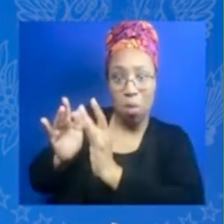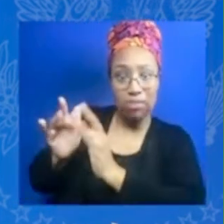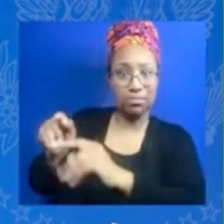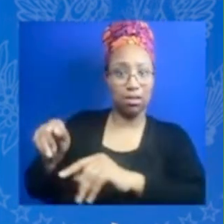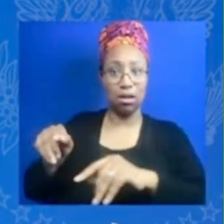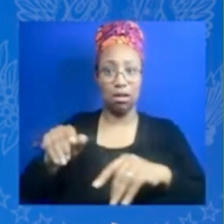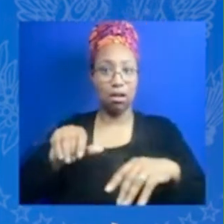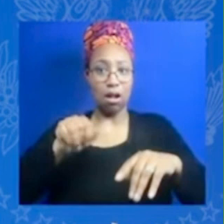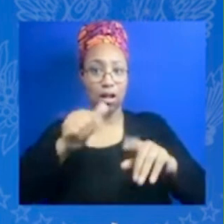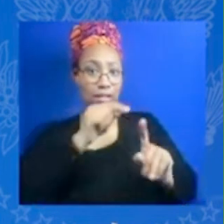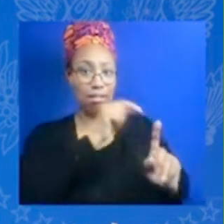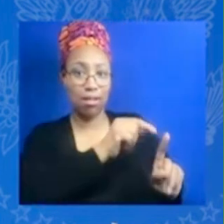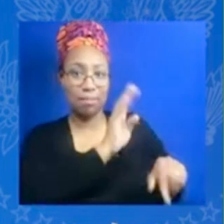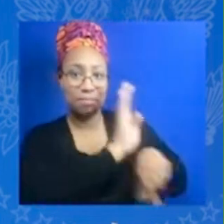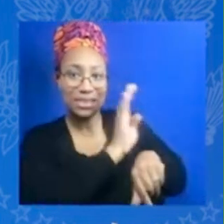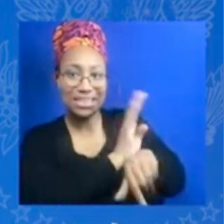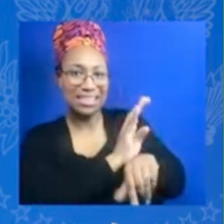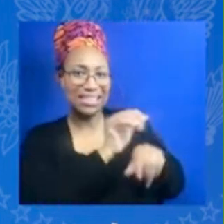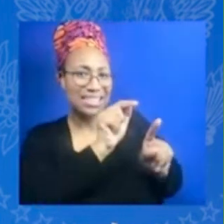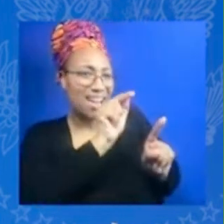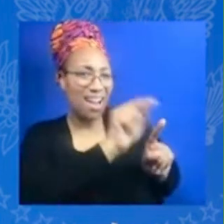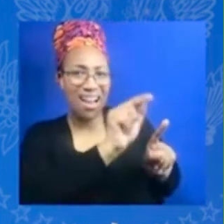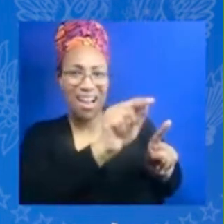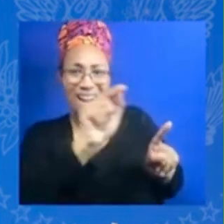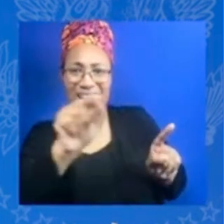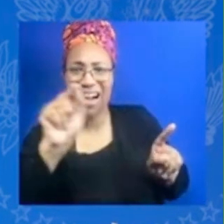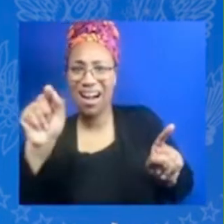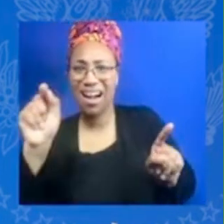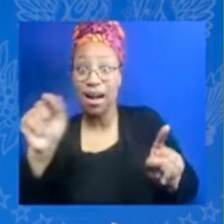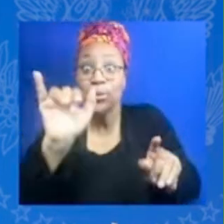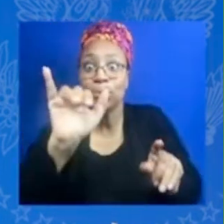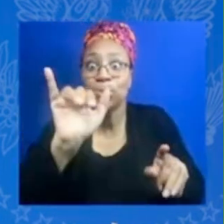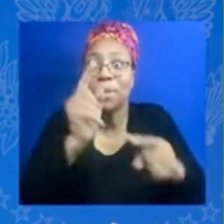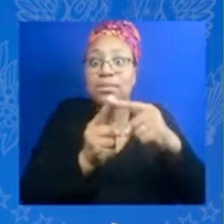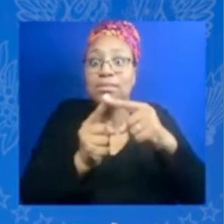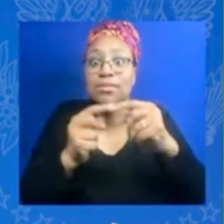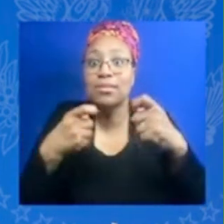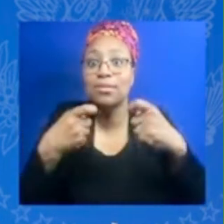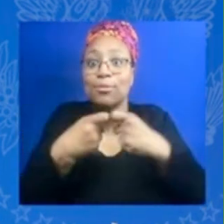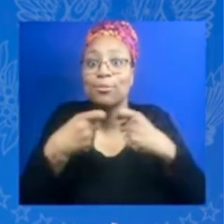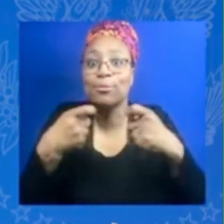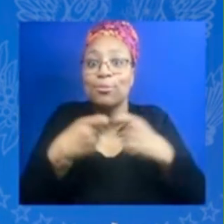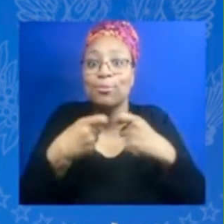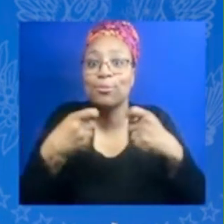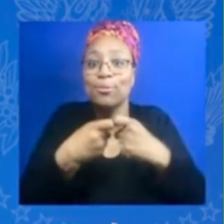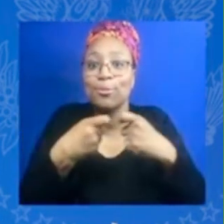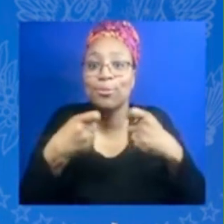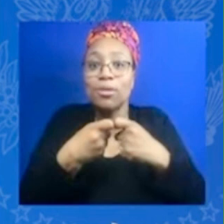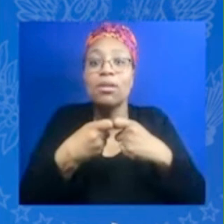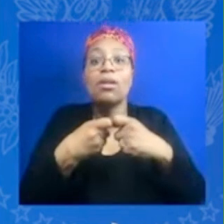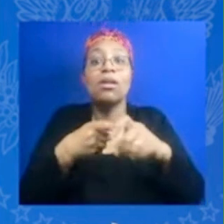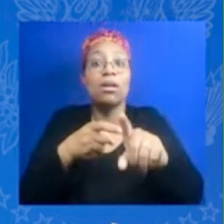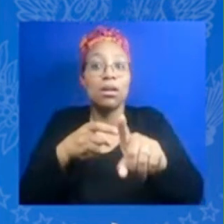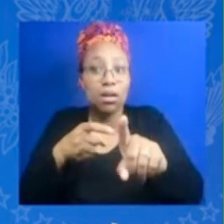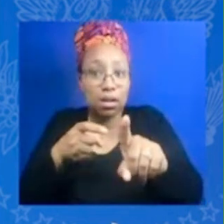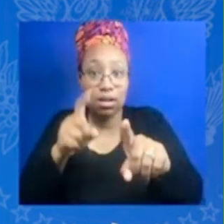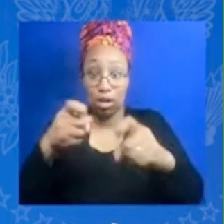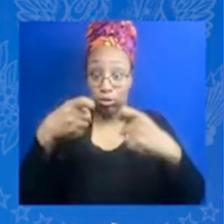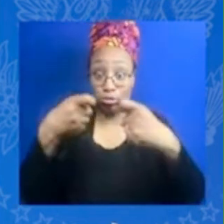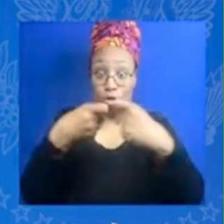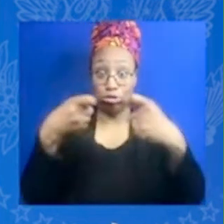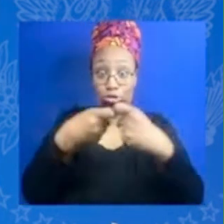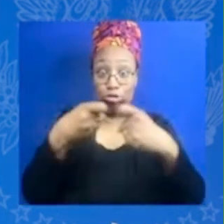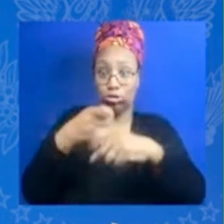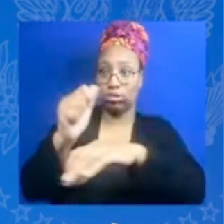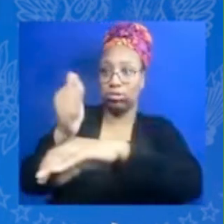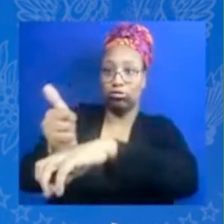EV charging stations as well so Natalie um you know that means but it also means that our supply chains are more stable which I know you know all of you have had